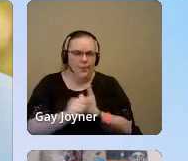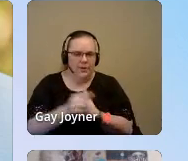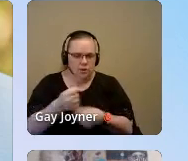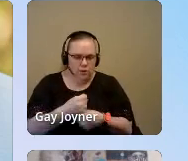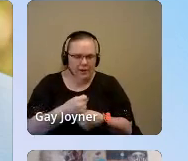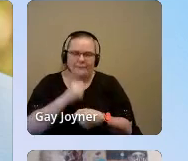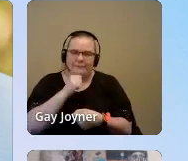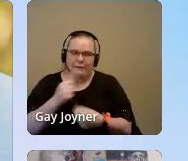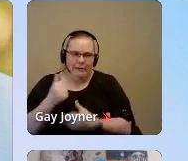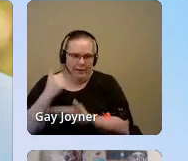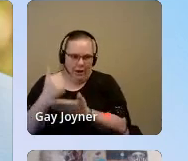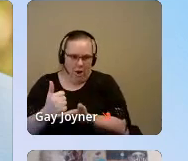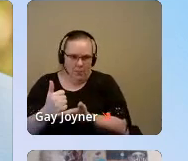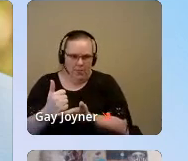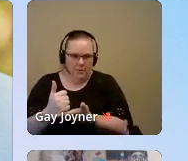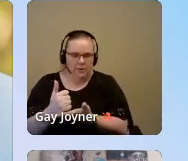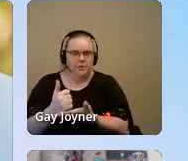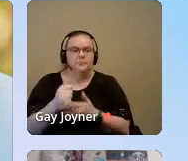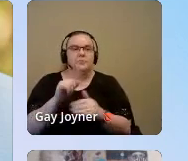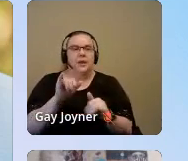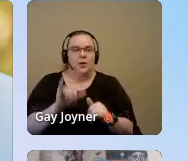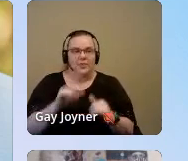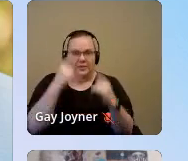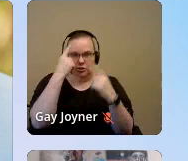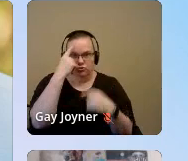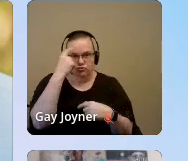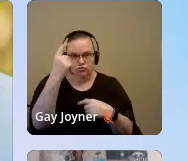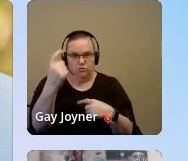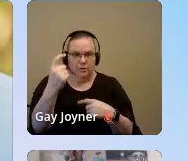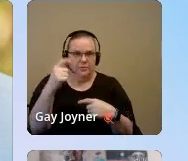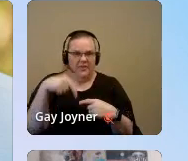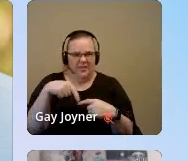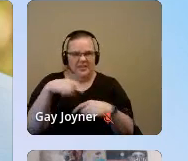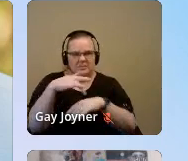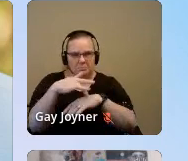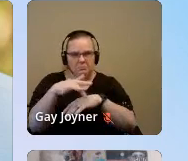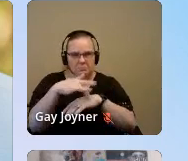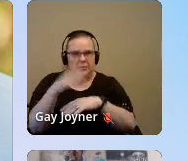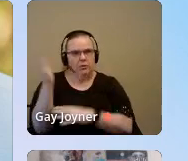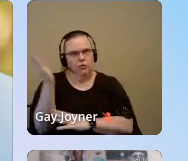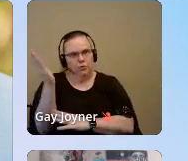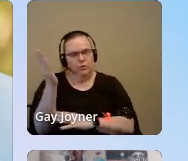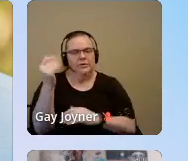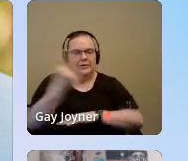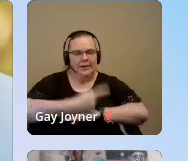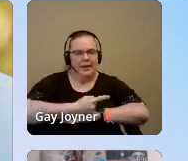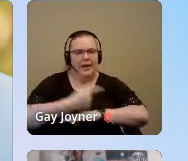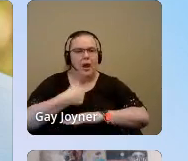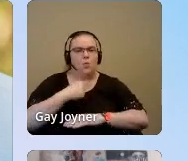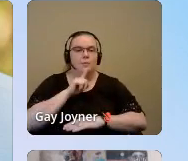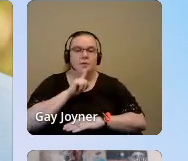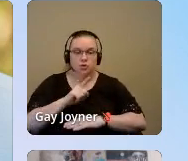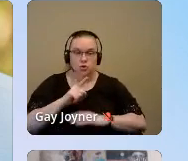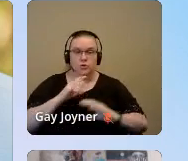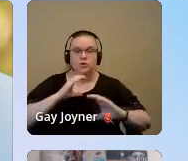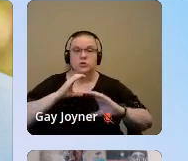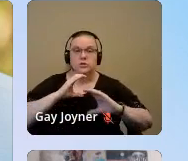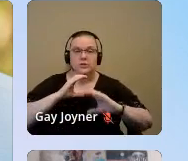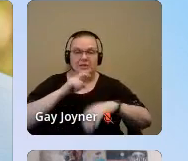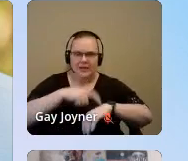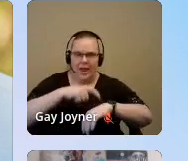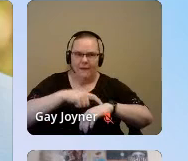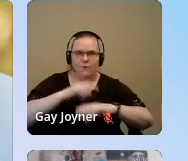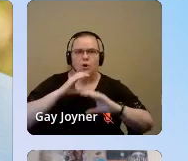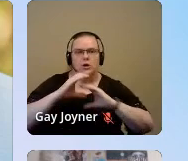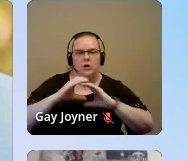And in the dreaming up of this space, you know, I really wanted to make sure there was time for dialogue. A lot of times you go to a